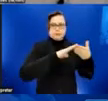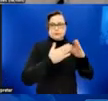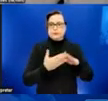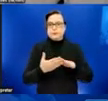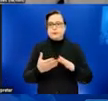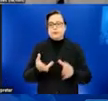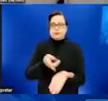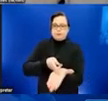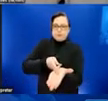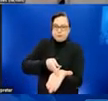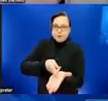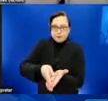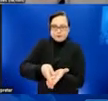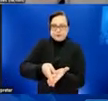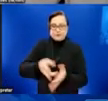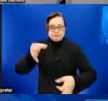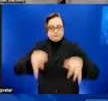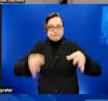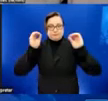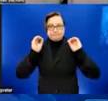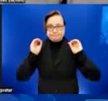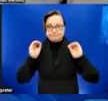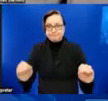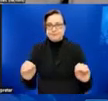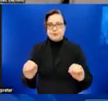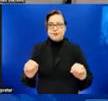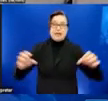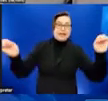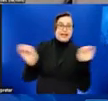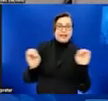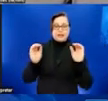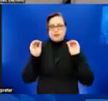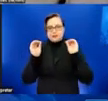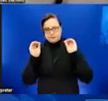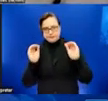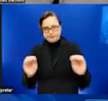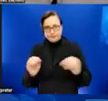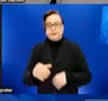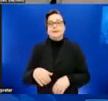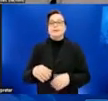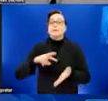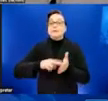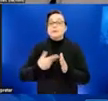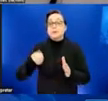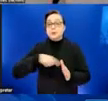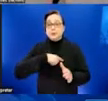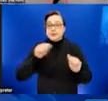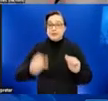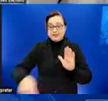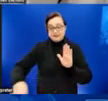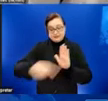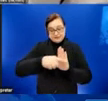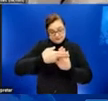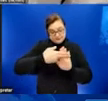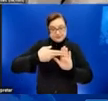communication as quickly as possible, we can minimize stigma. So what is stigma? Our current